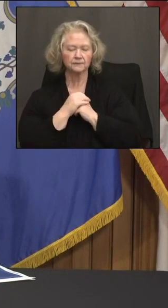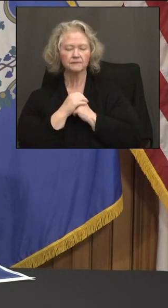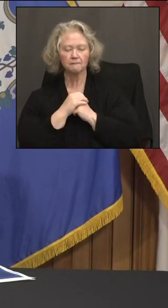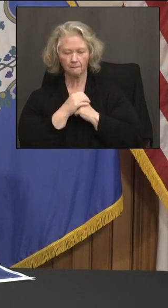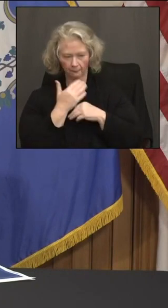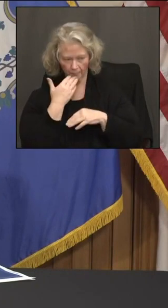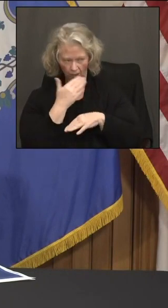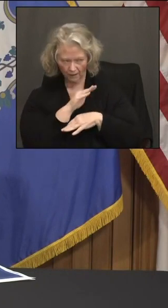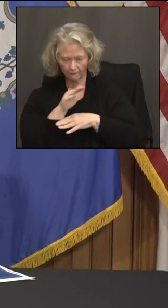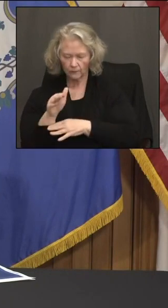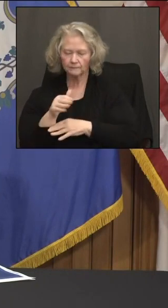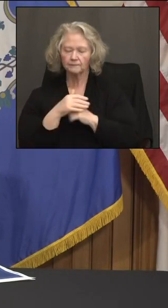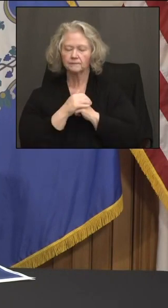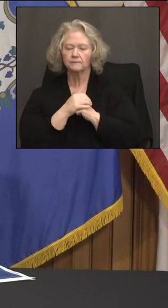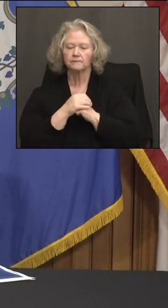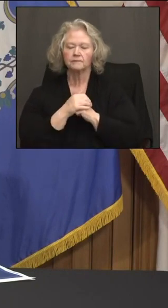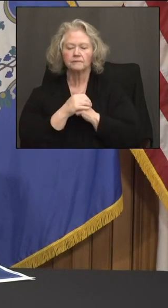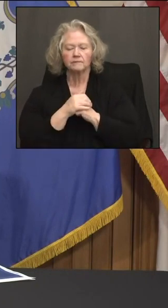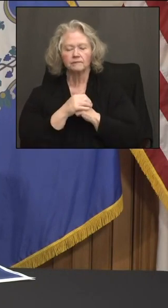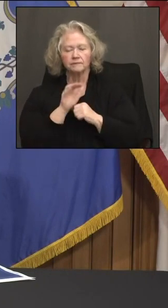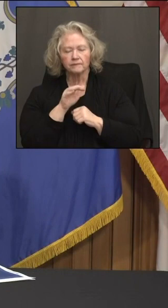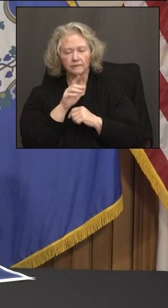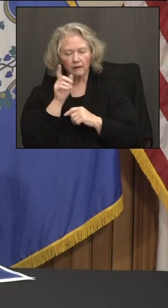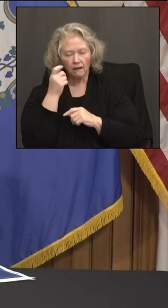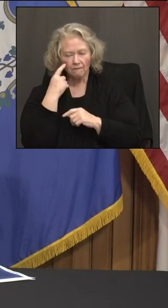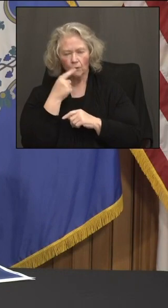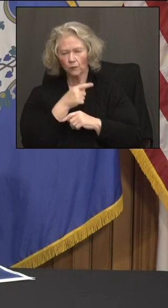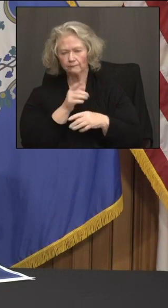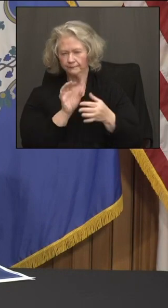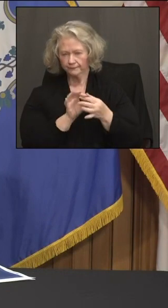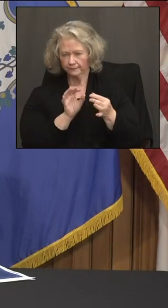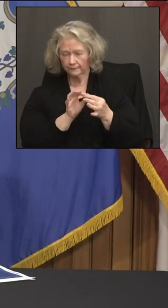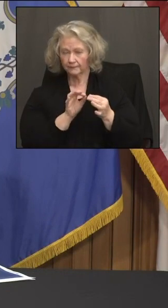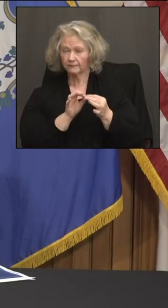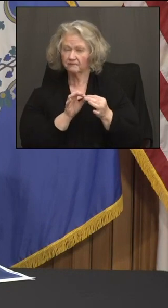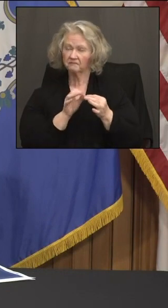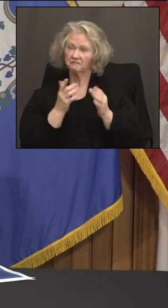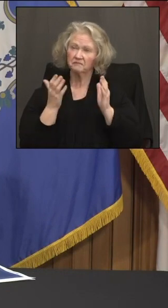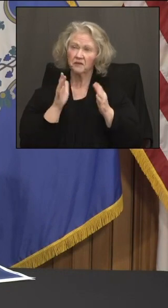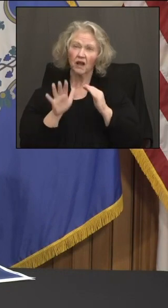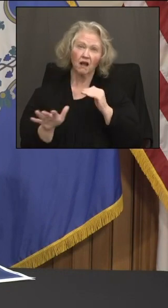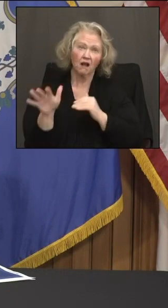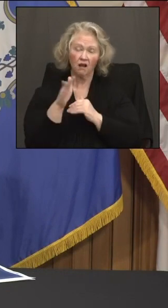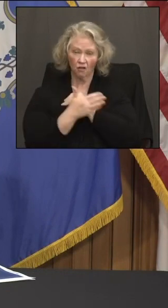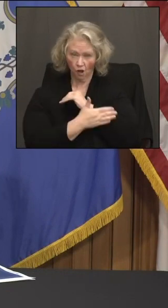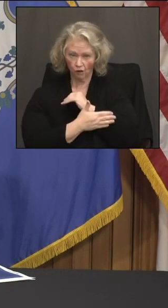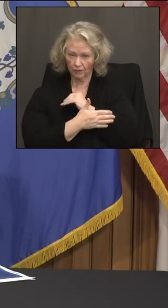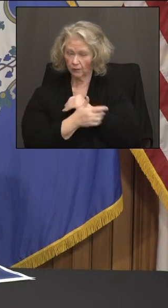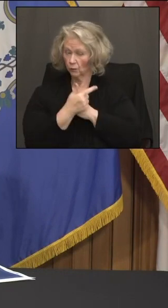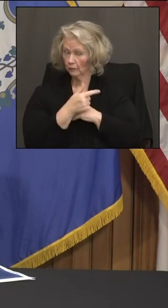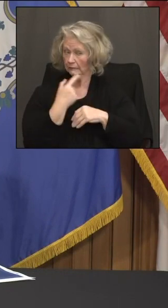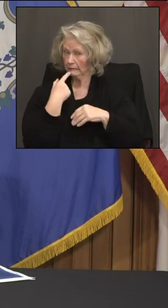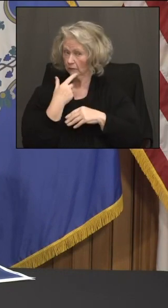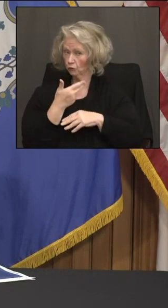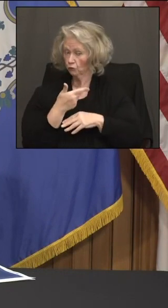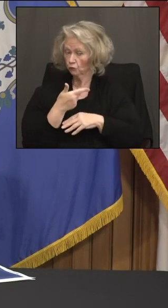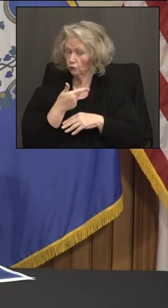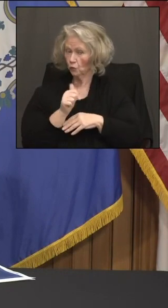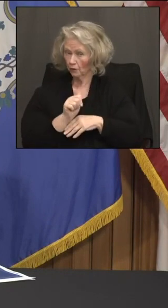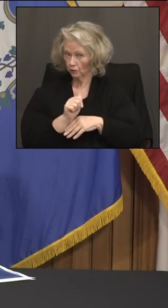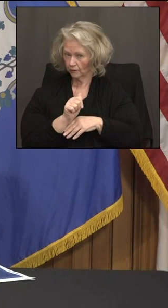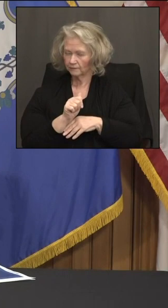Good afternoon, everyone. Governor, you touched on this. You know, around the country, and you mentioned Georgia. Georgia and